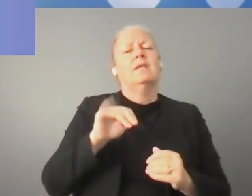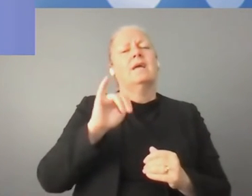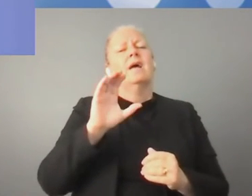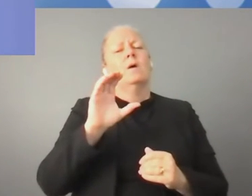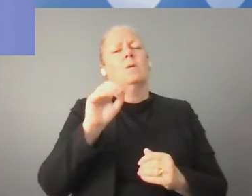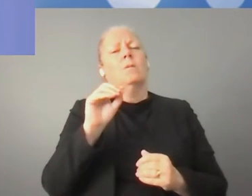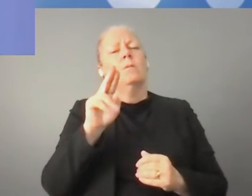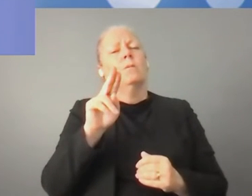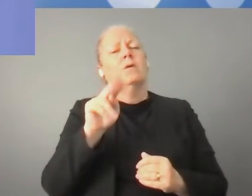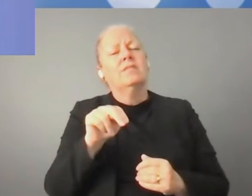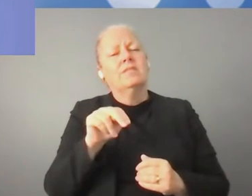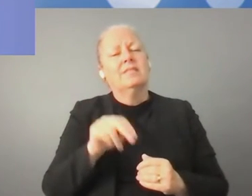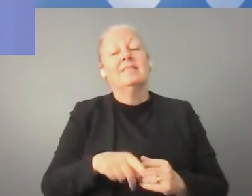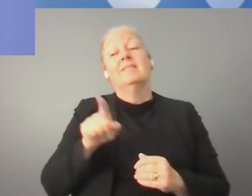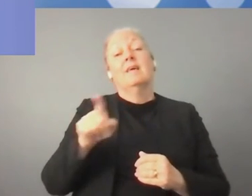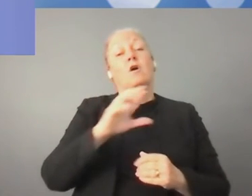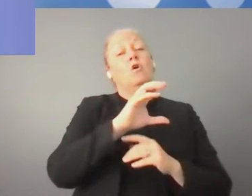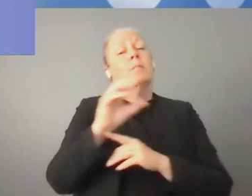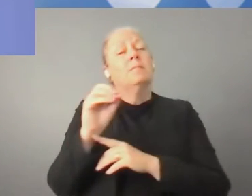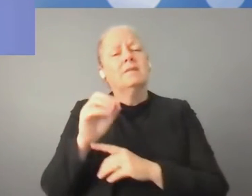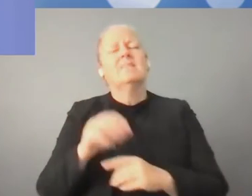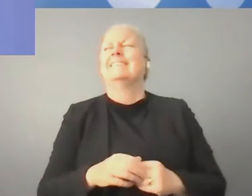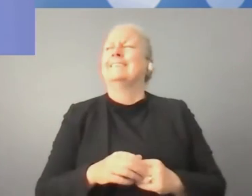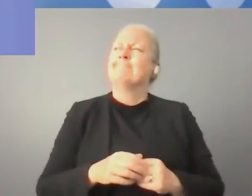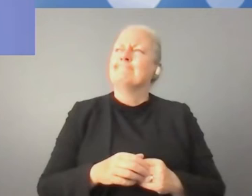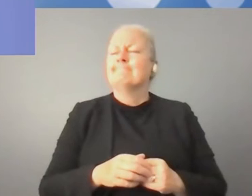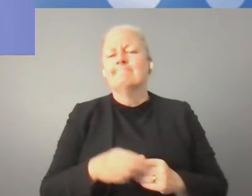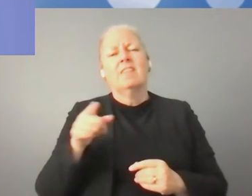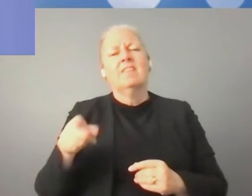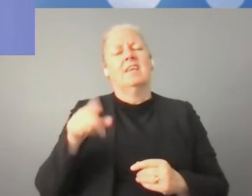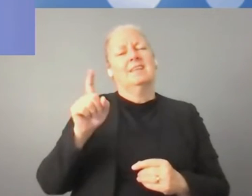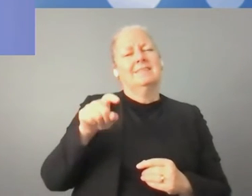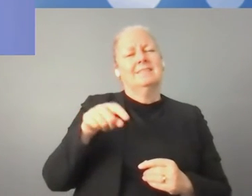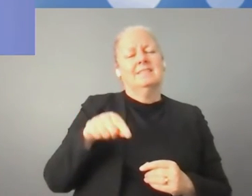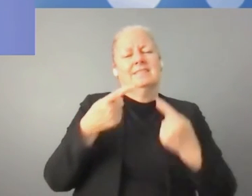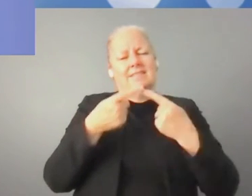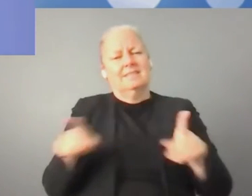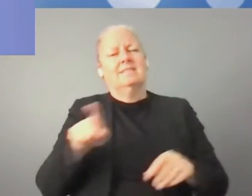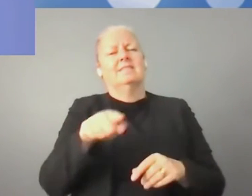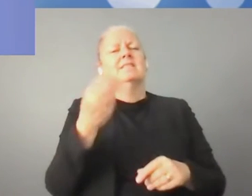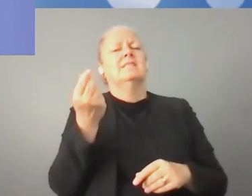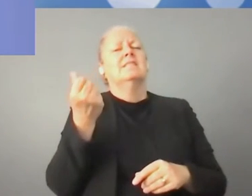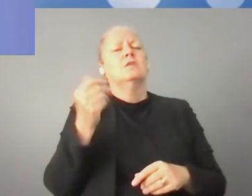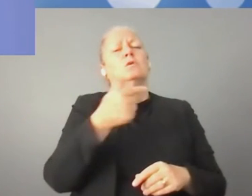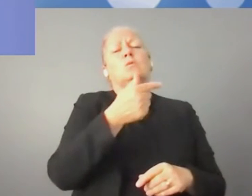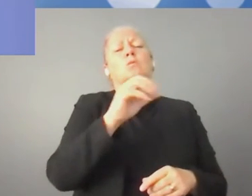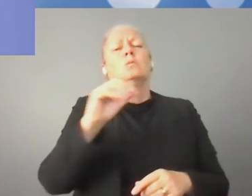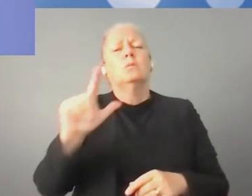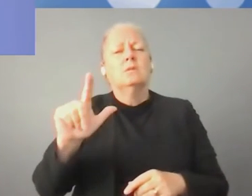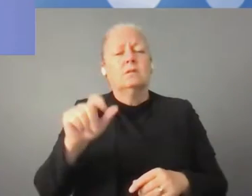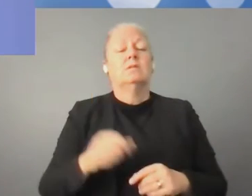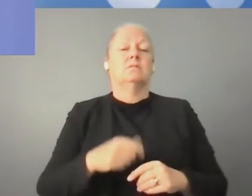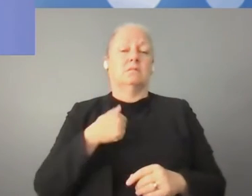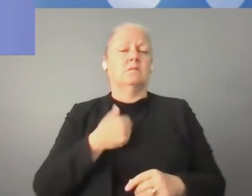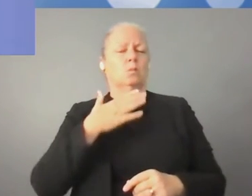completely different financing tools. We would also like to be able to